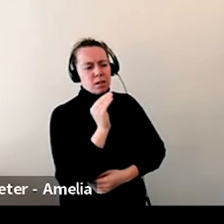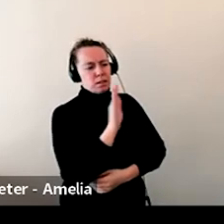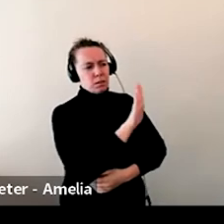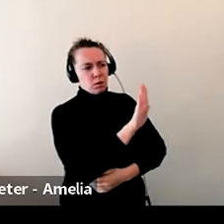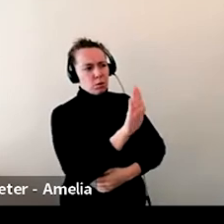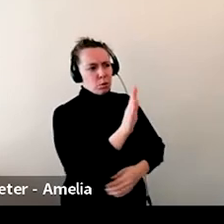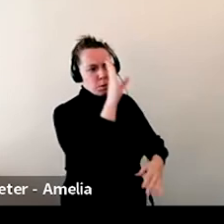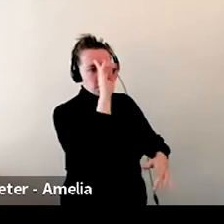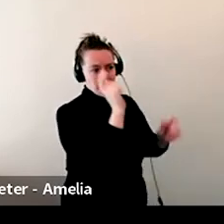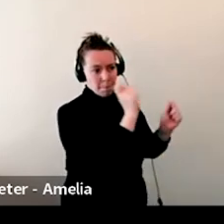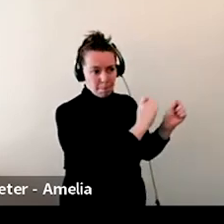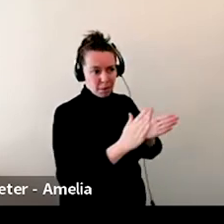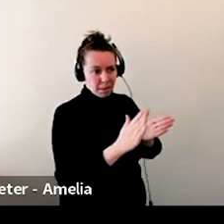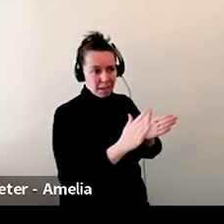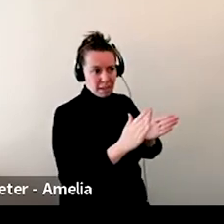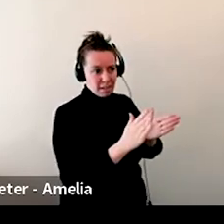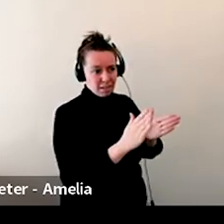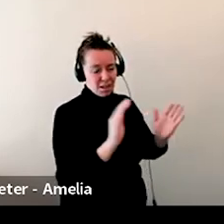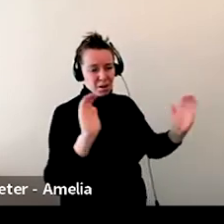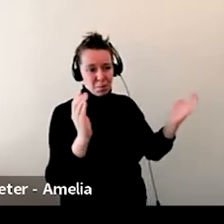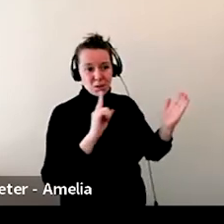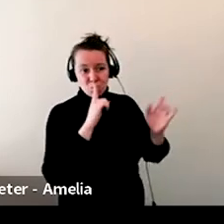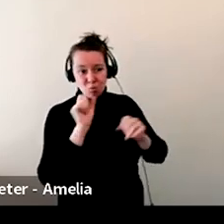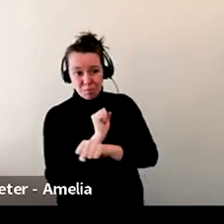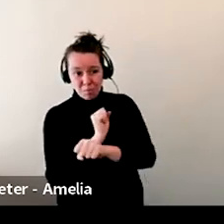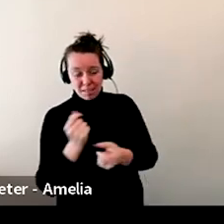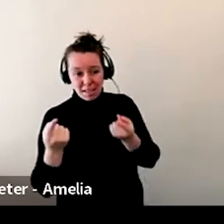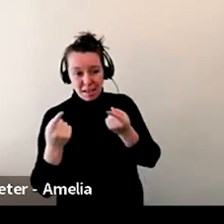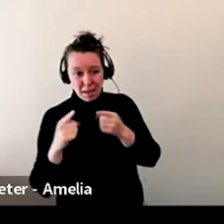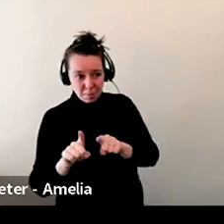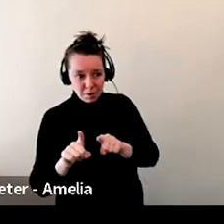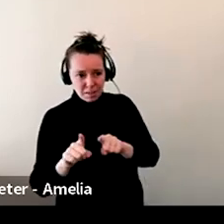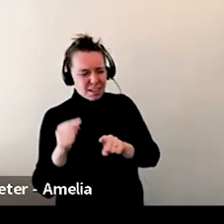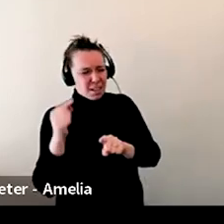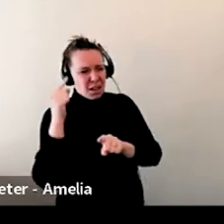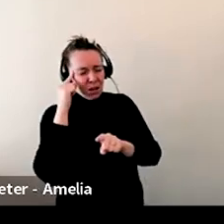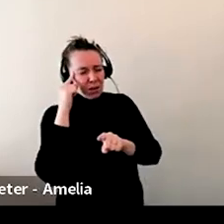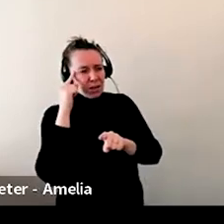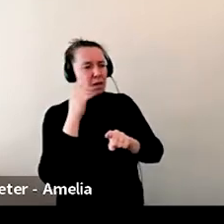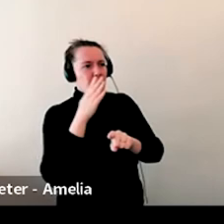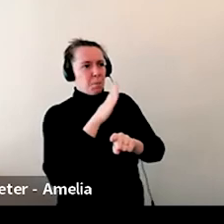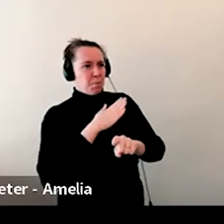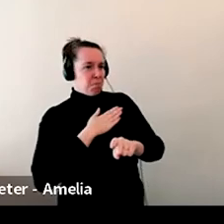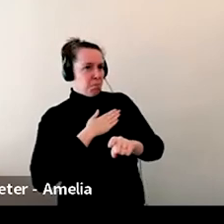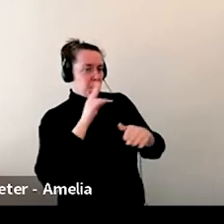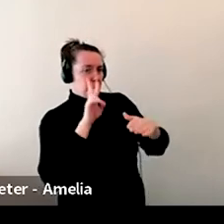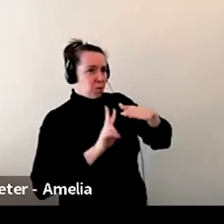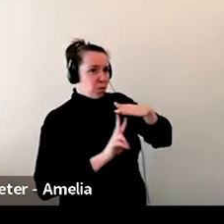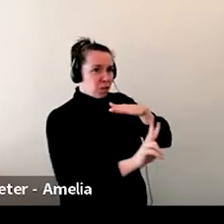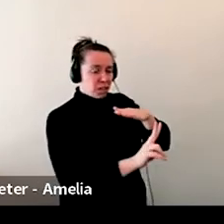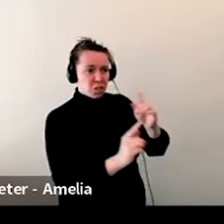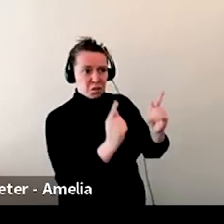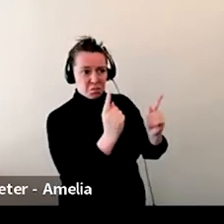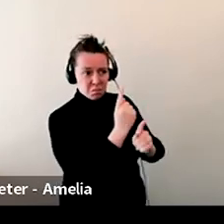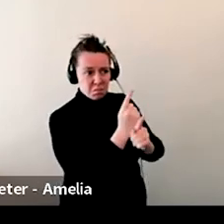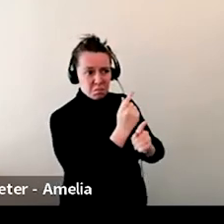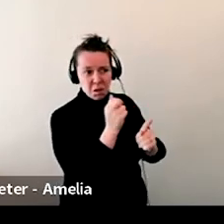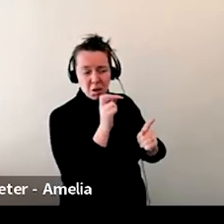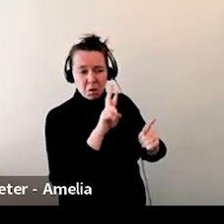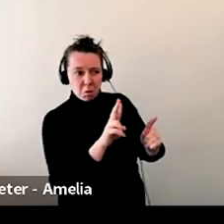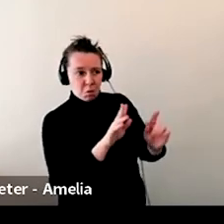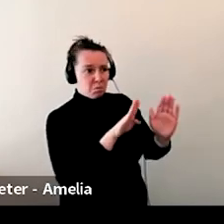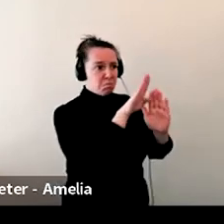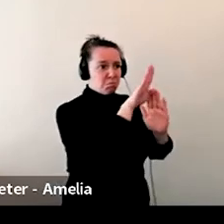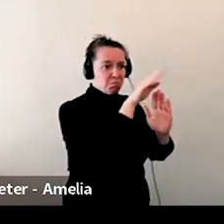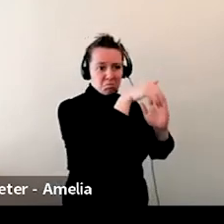you've opened? Have you found your sales to be similar to what you projected? Have your